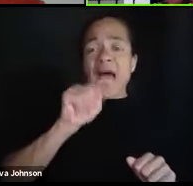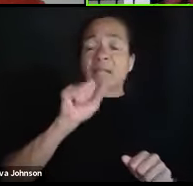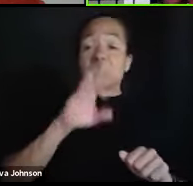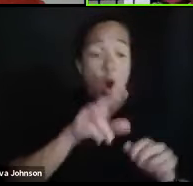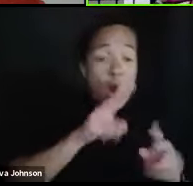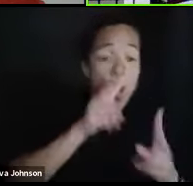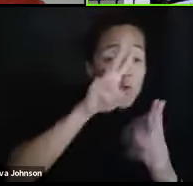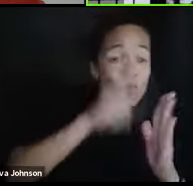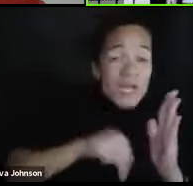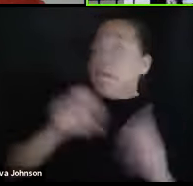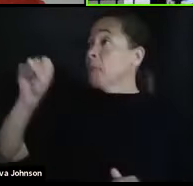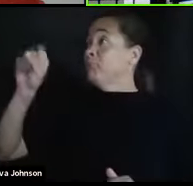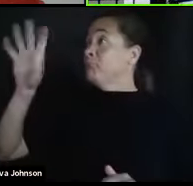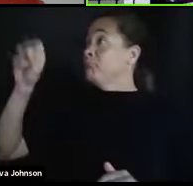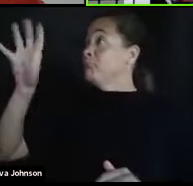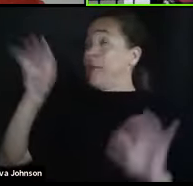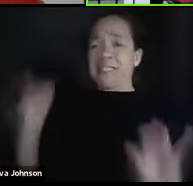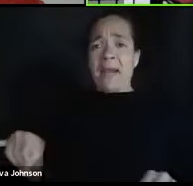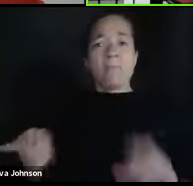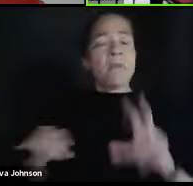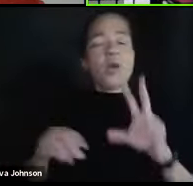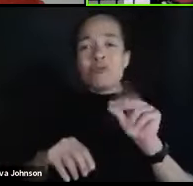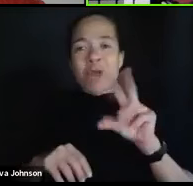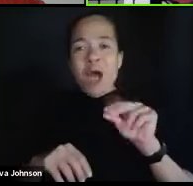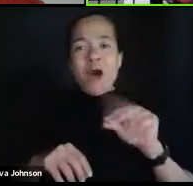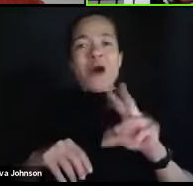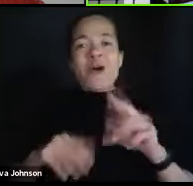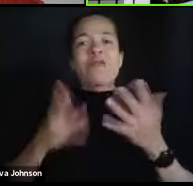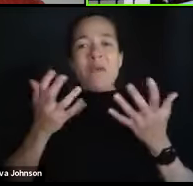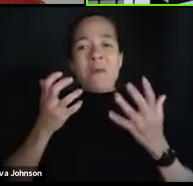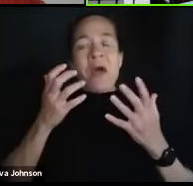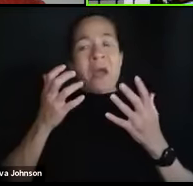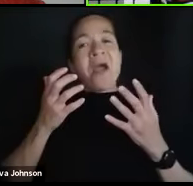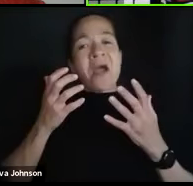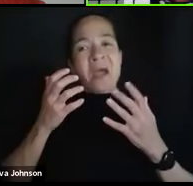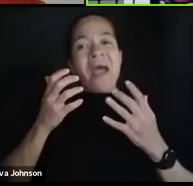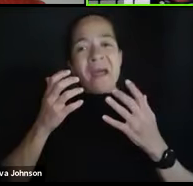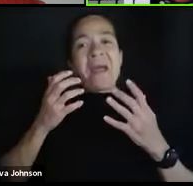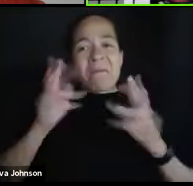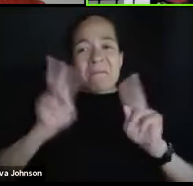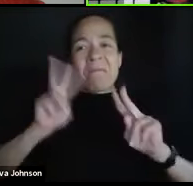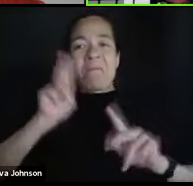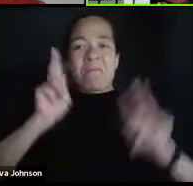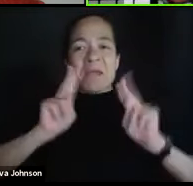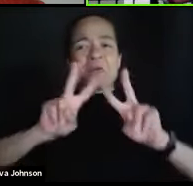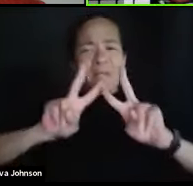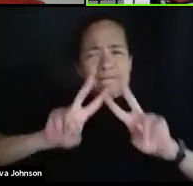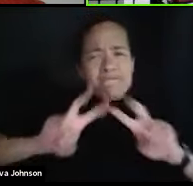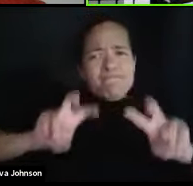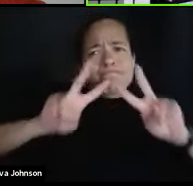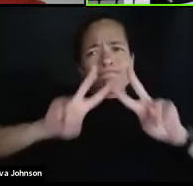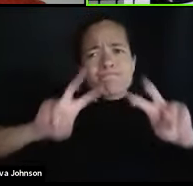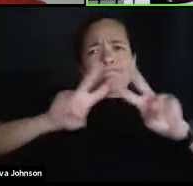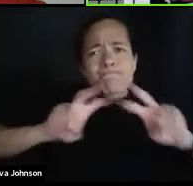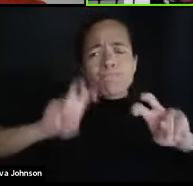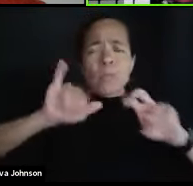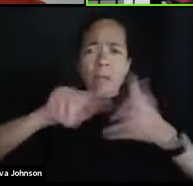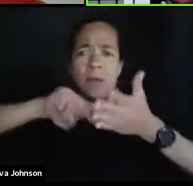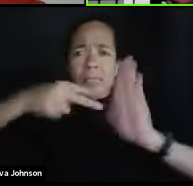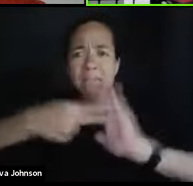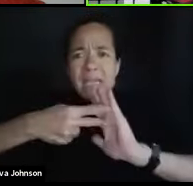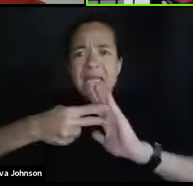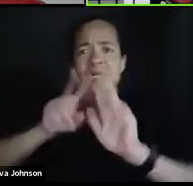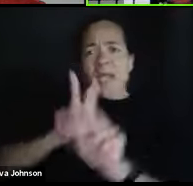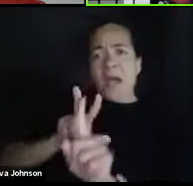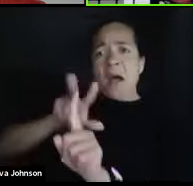They want people who can interpret the facts so it makes sense within the context with which you are